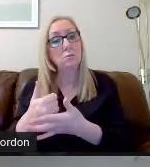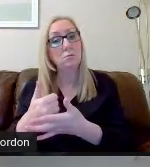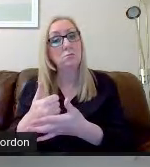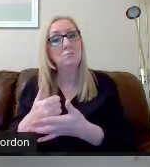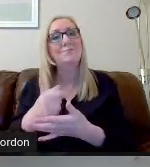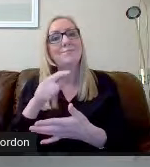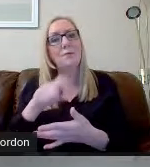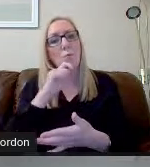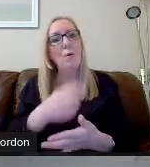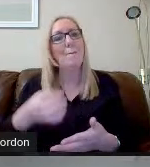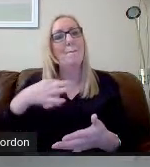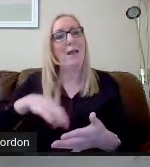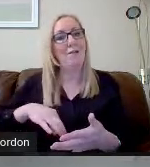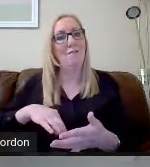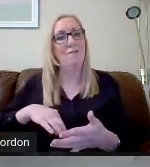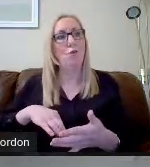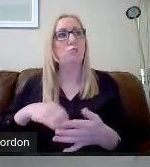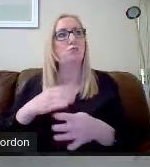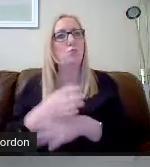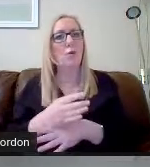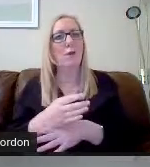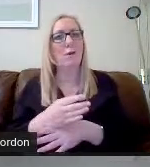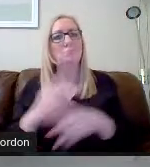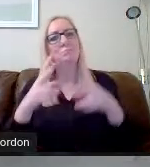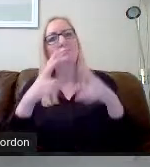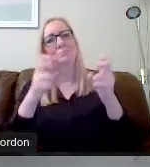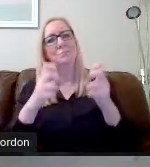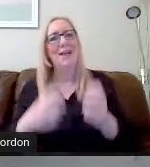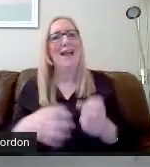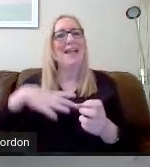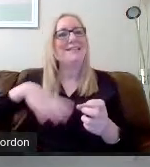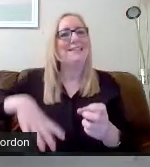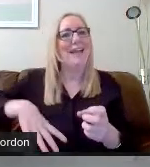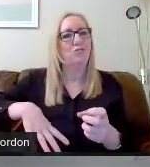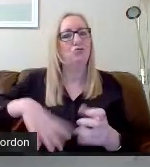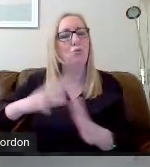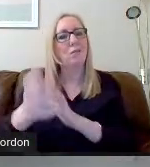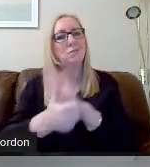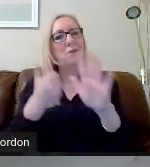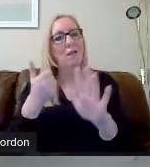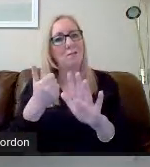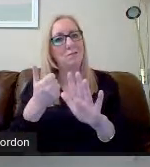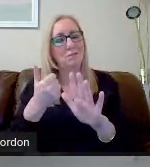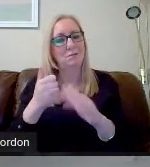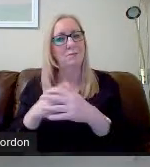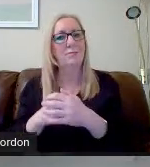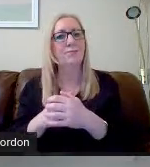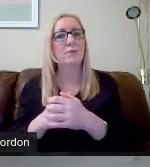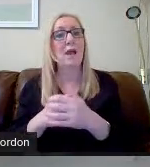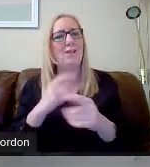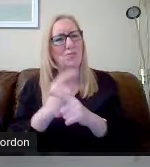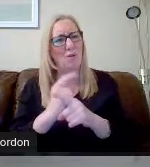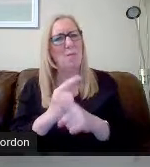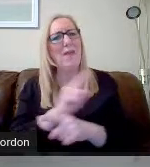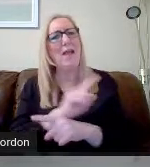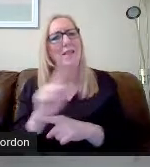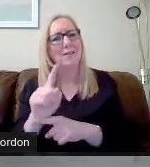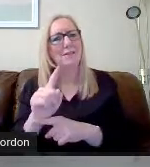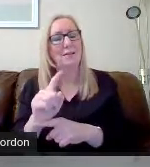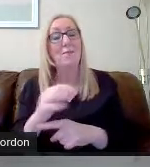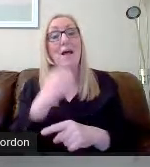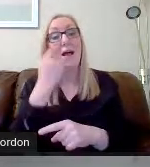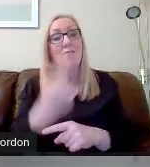from taking on essential skills. And I'll talk more about essential skills later. So everyone will do French,